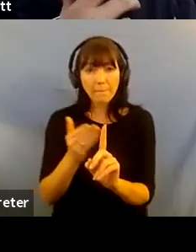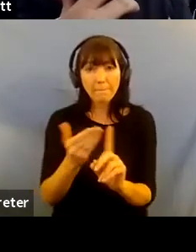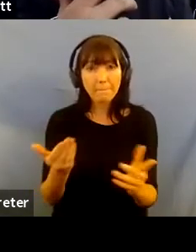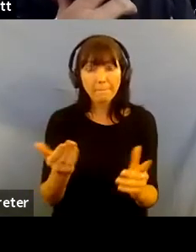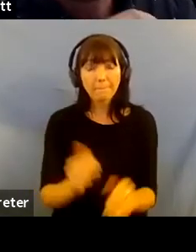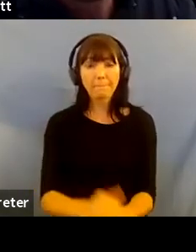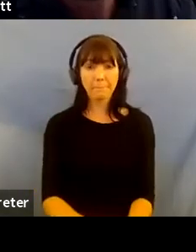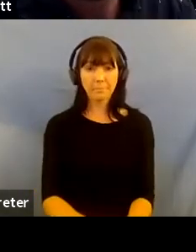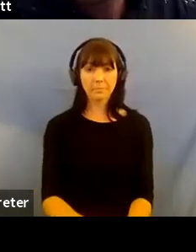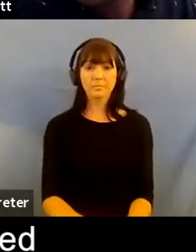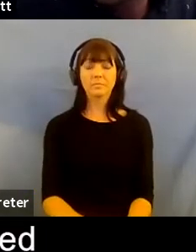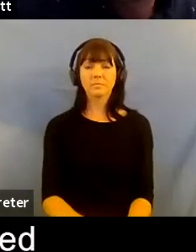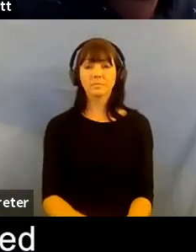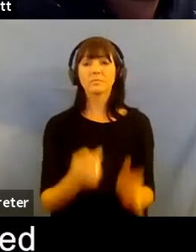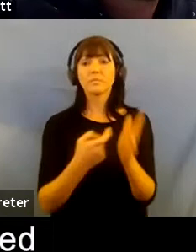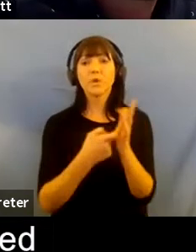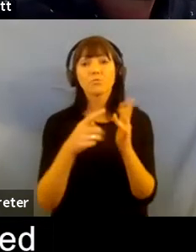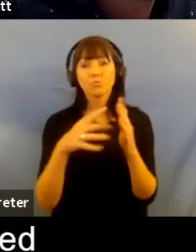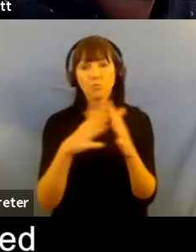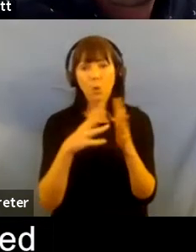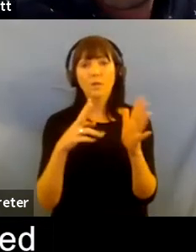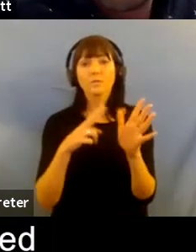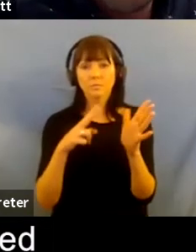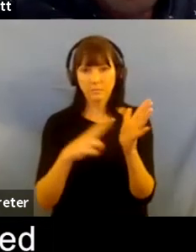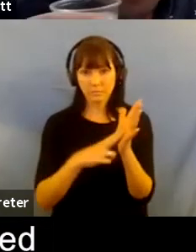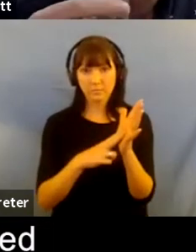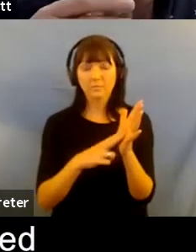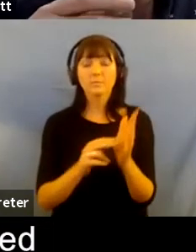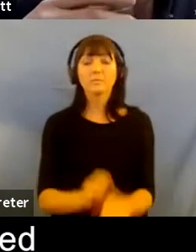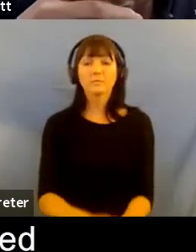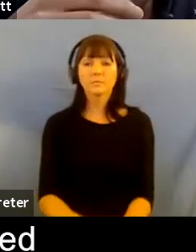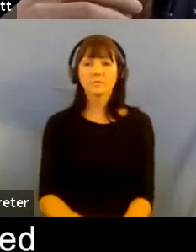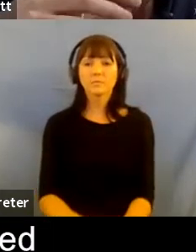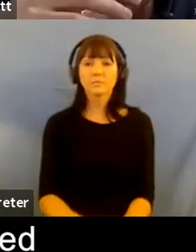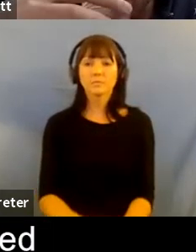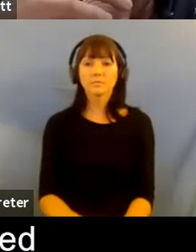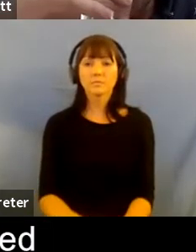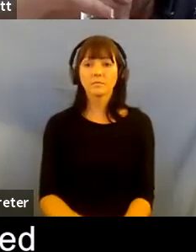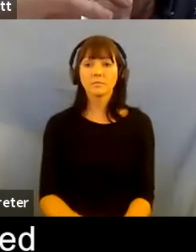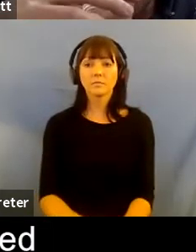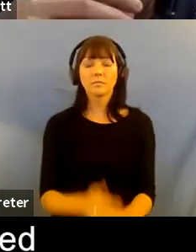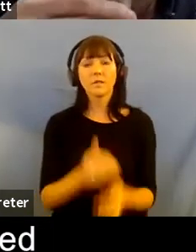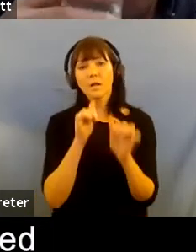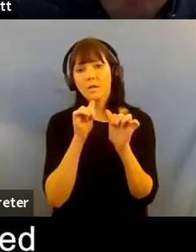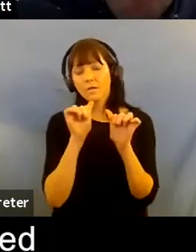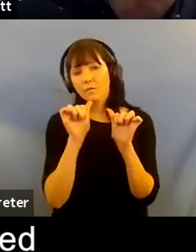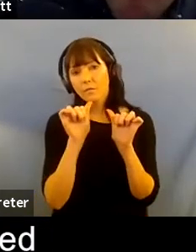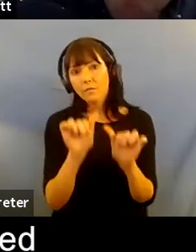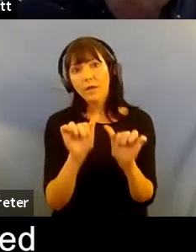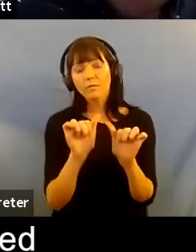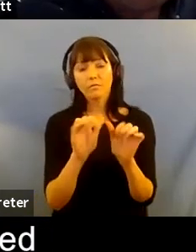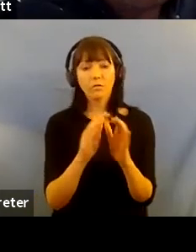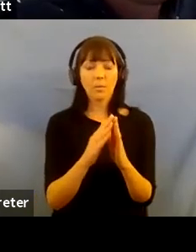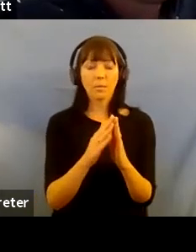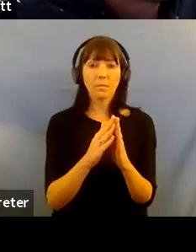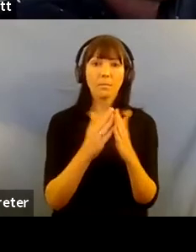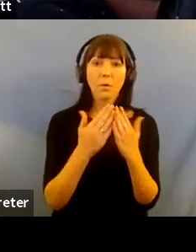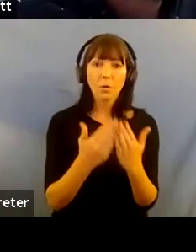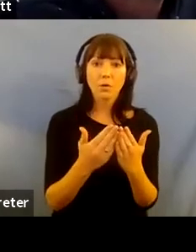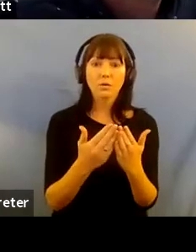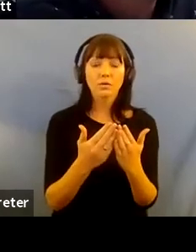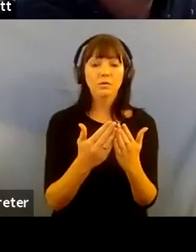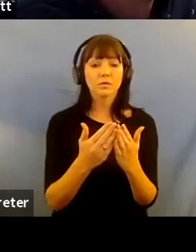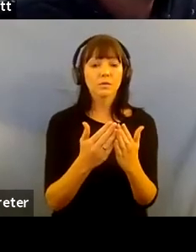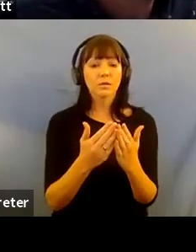there um okay so i think the books i've loved most whether they were about mental health